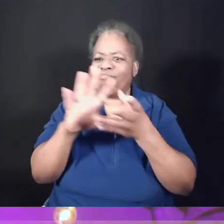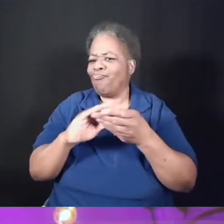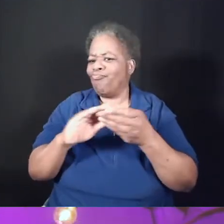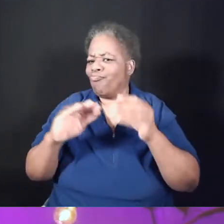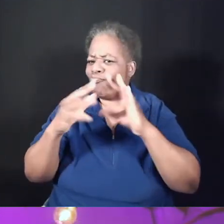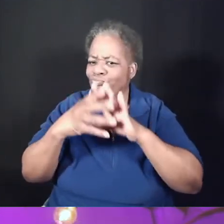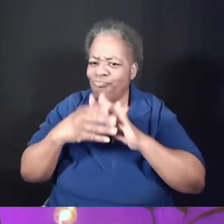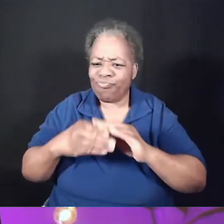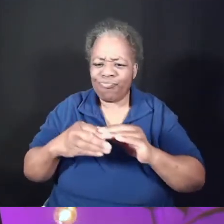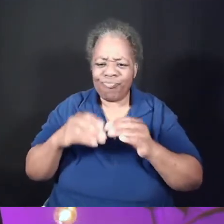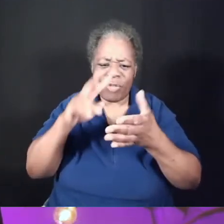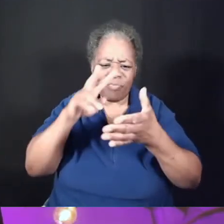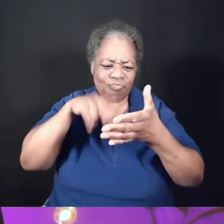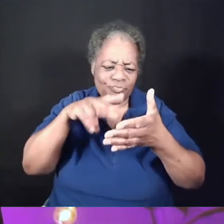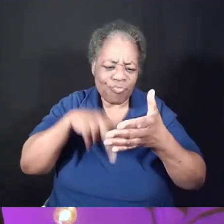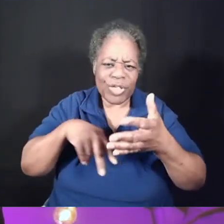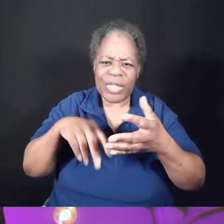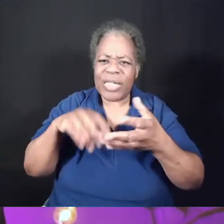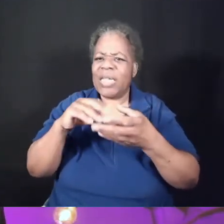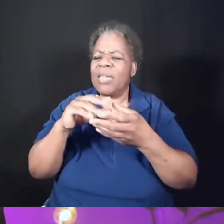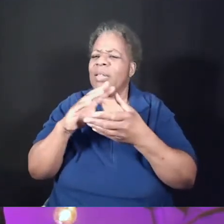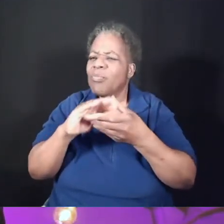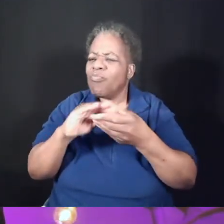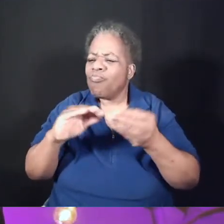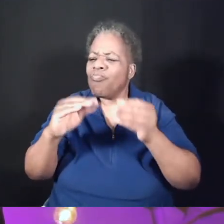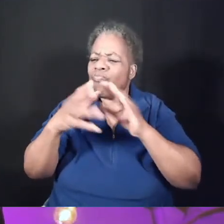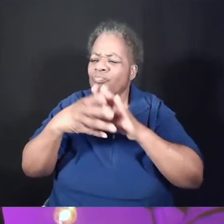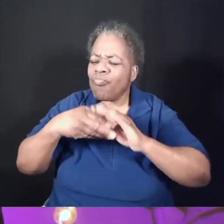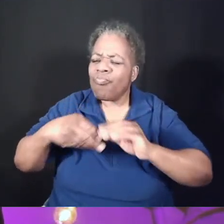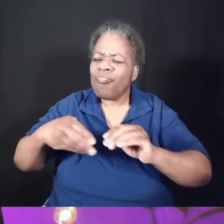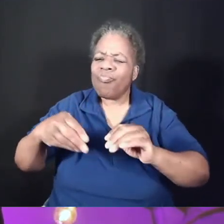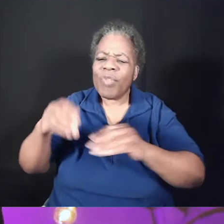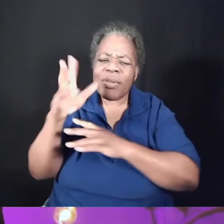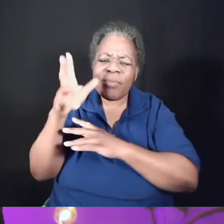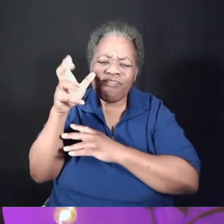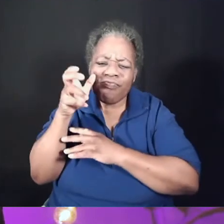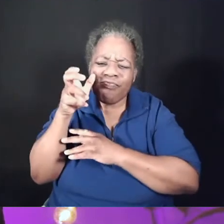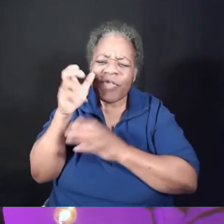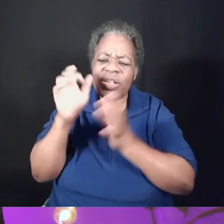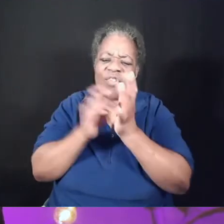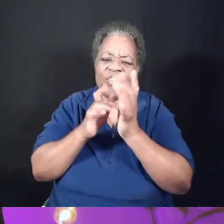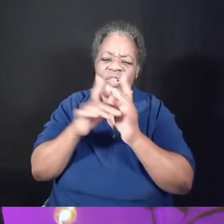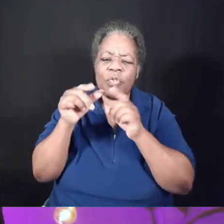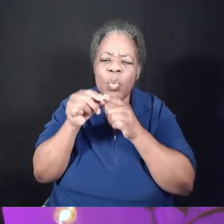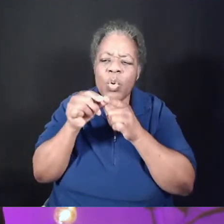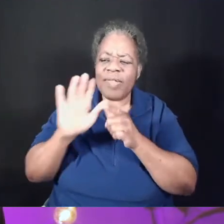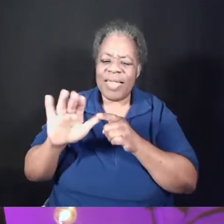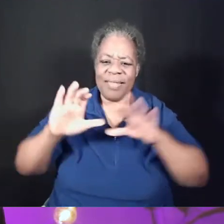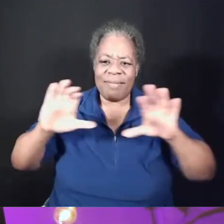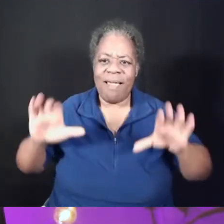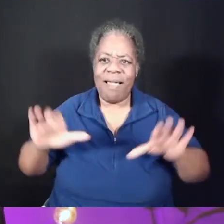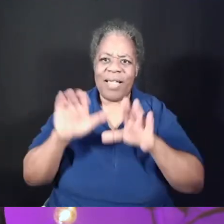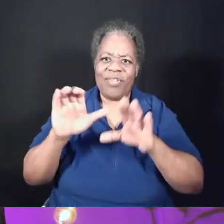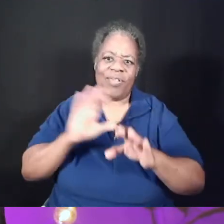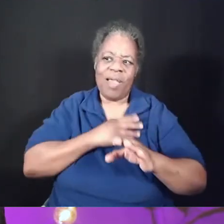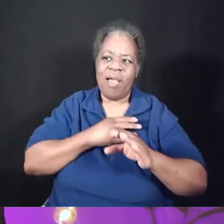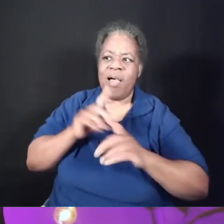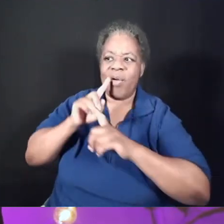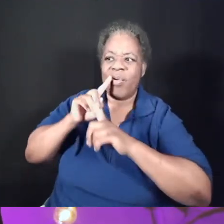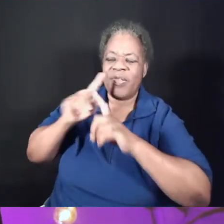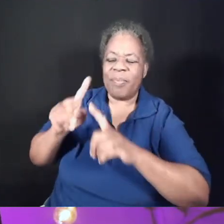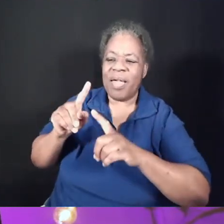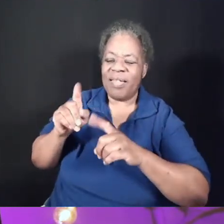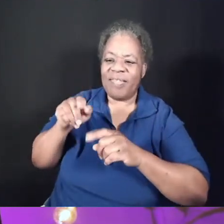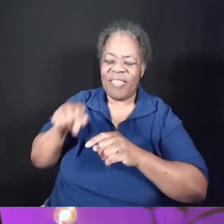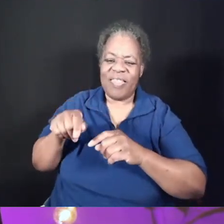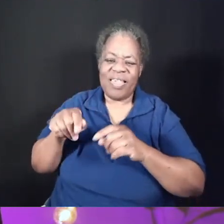around a fire with Jesus. And as we linger on Jesus' words and actions, and our own responses to Him, these scenes will come alive as we